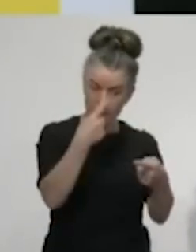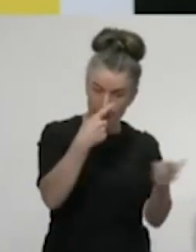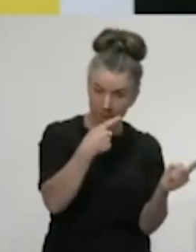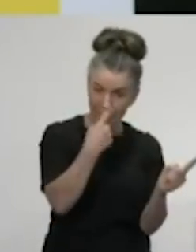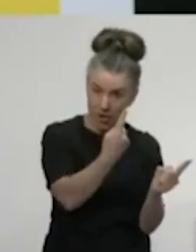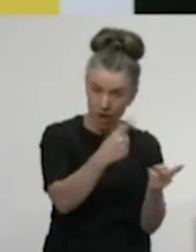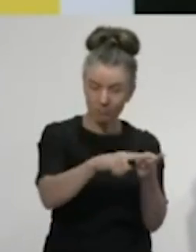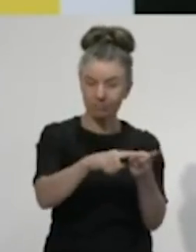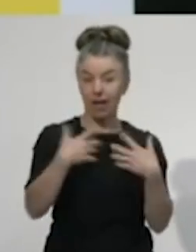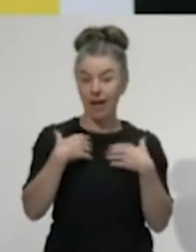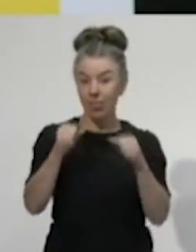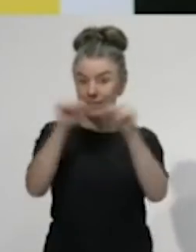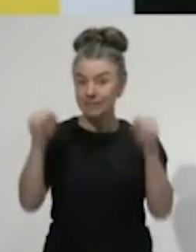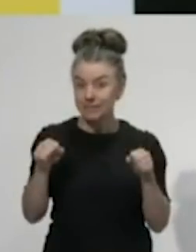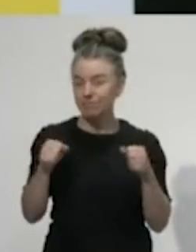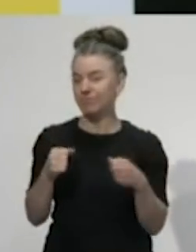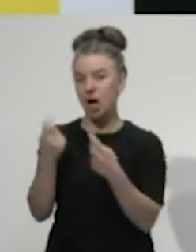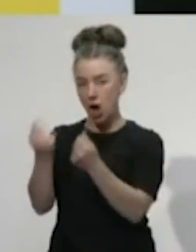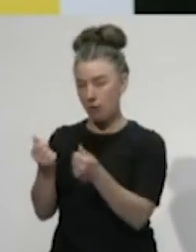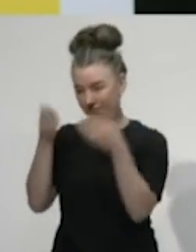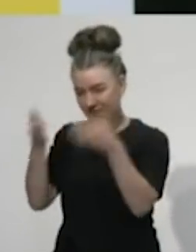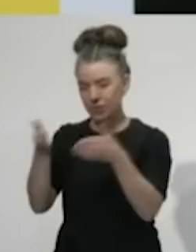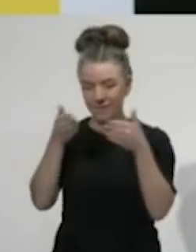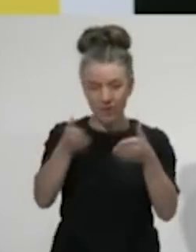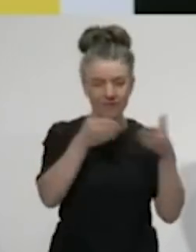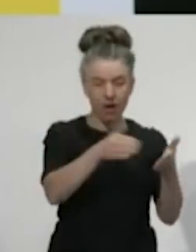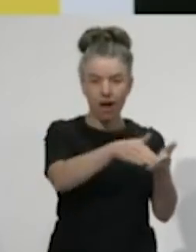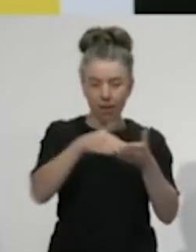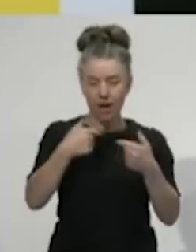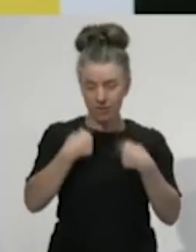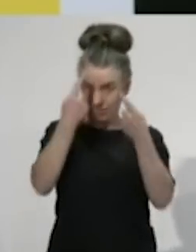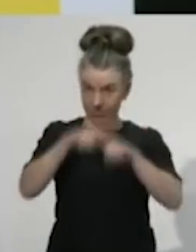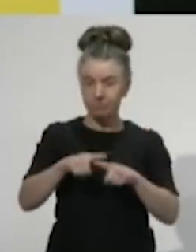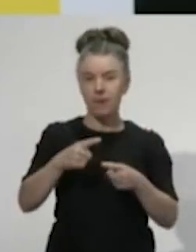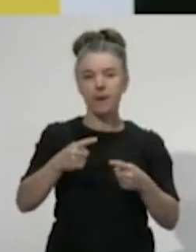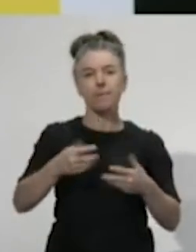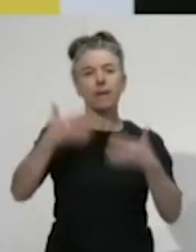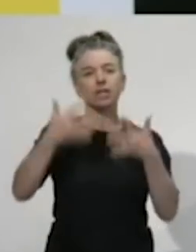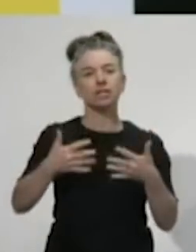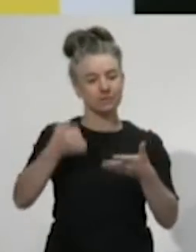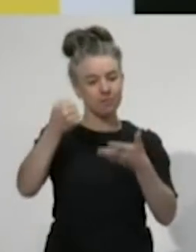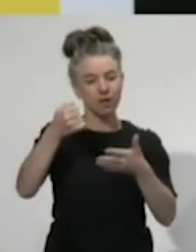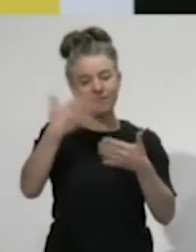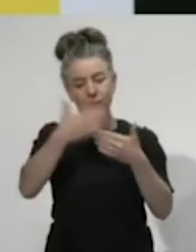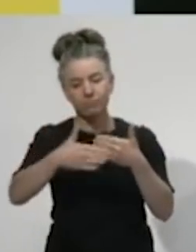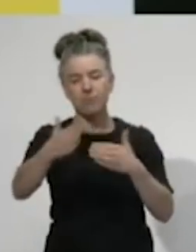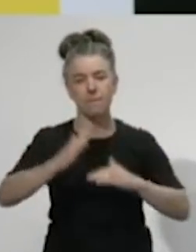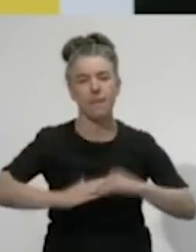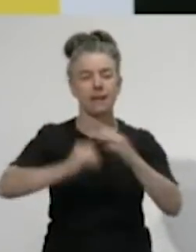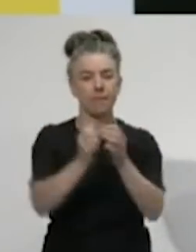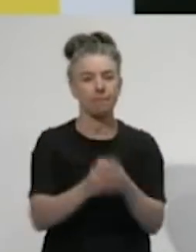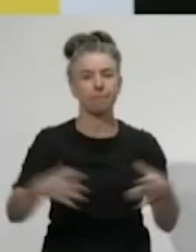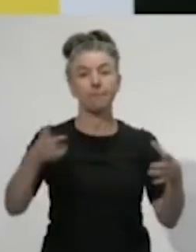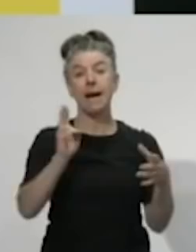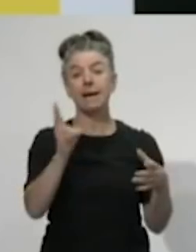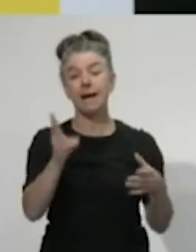system and our economy. And now that is exactly what we will do again as we recover and rebuild. Let me